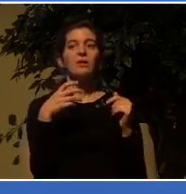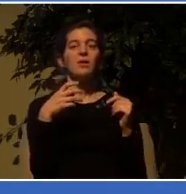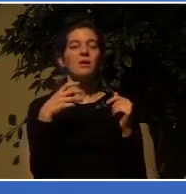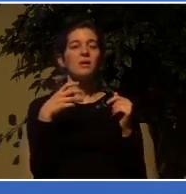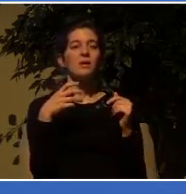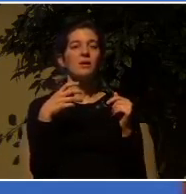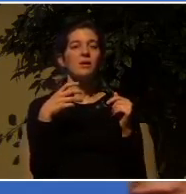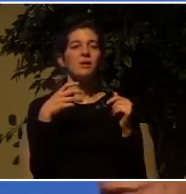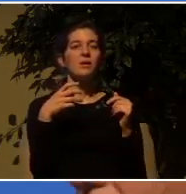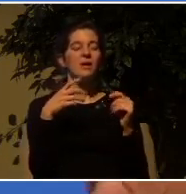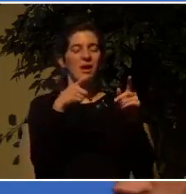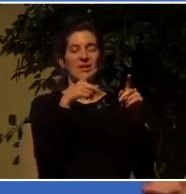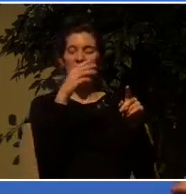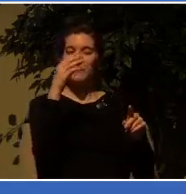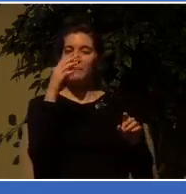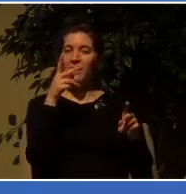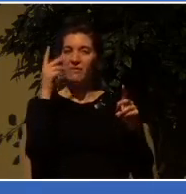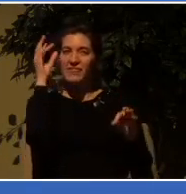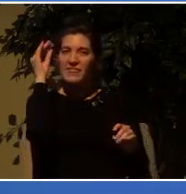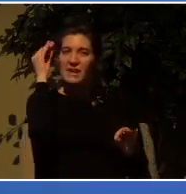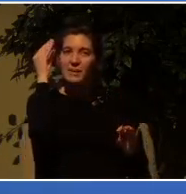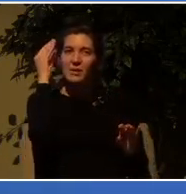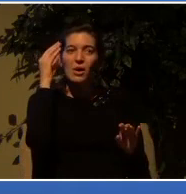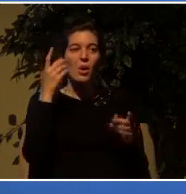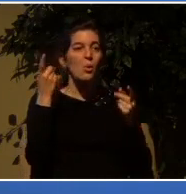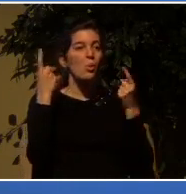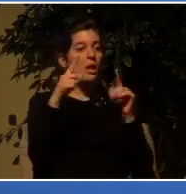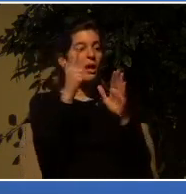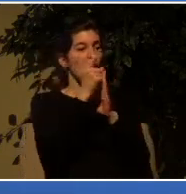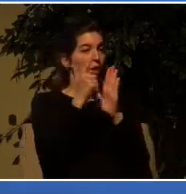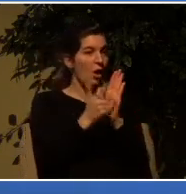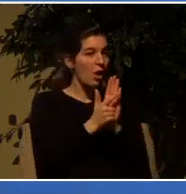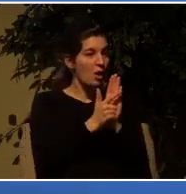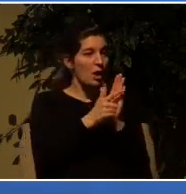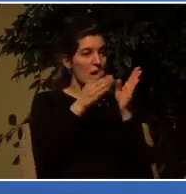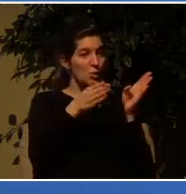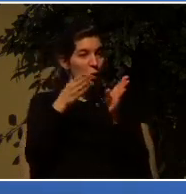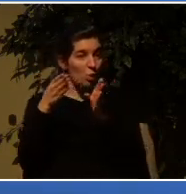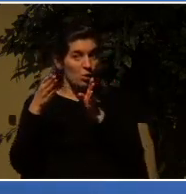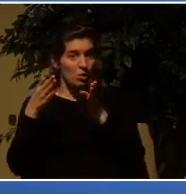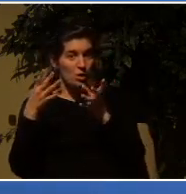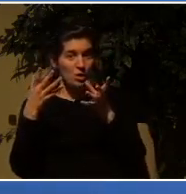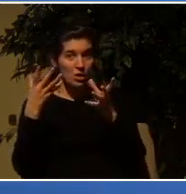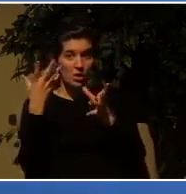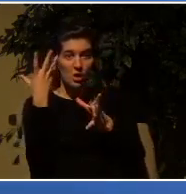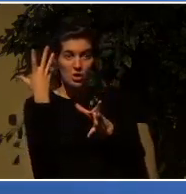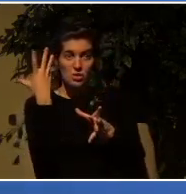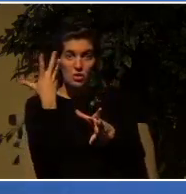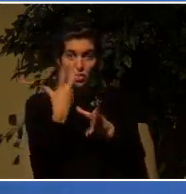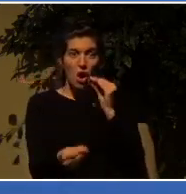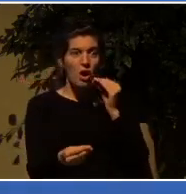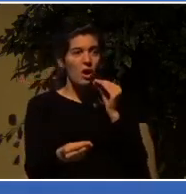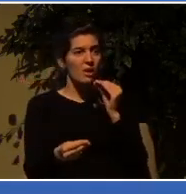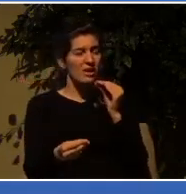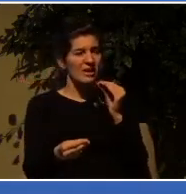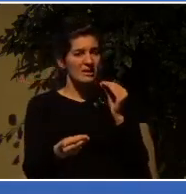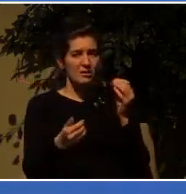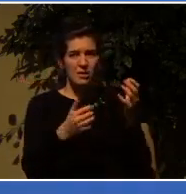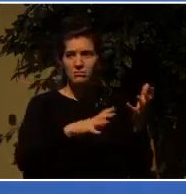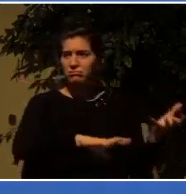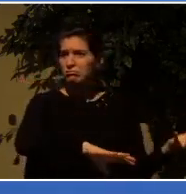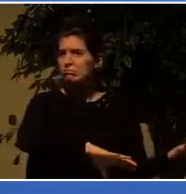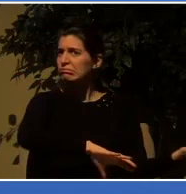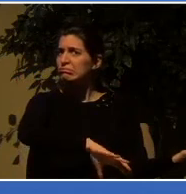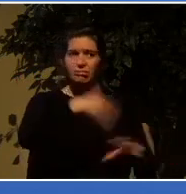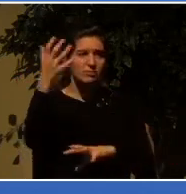Don't ever underestimate the chaos when there is nobody to execute the righteousness of